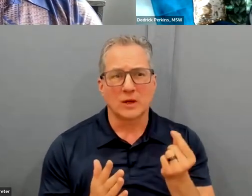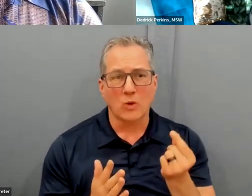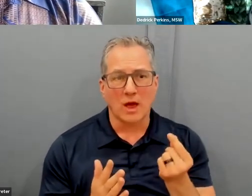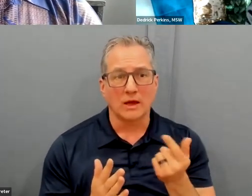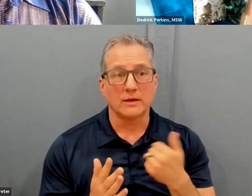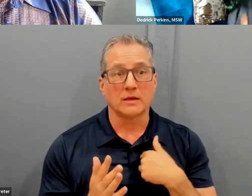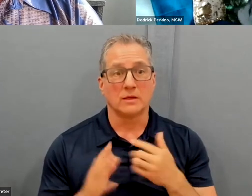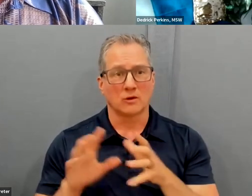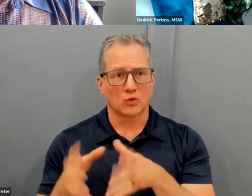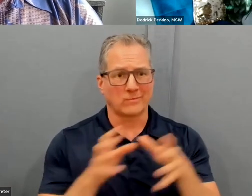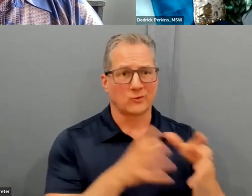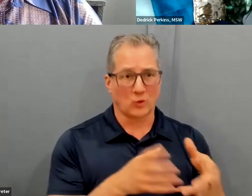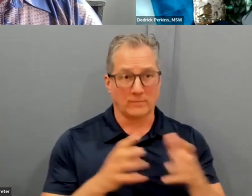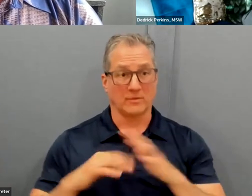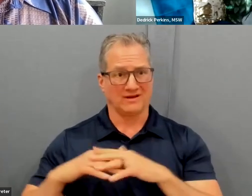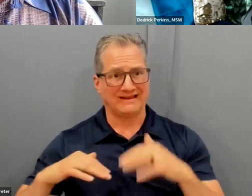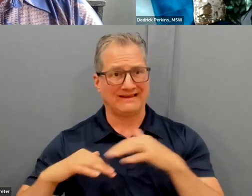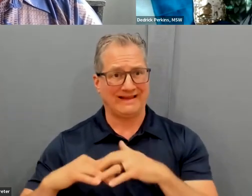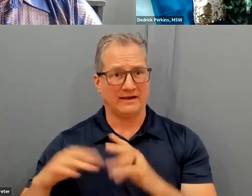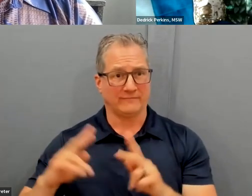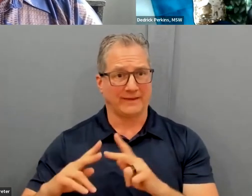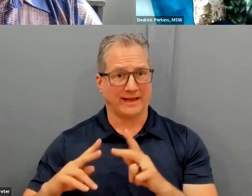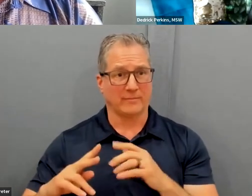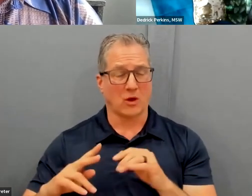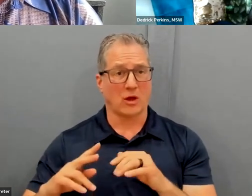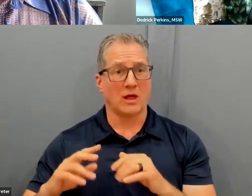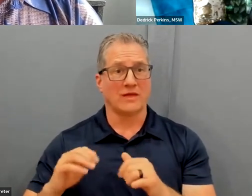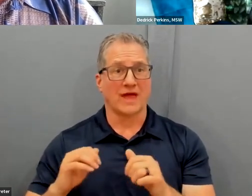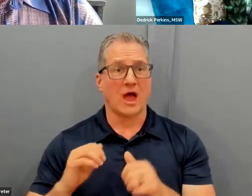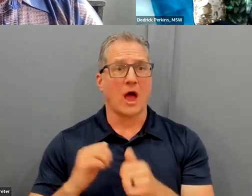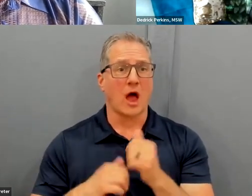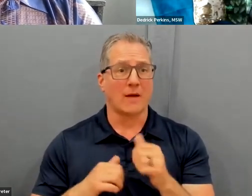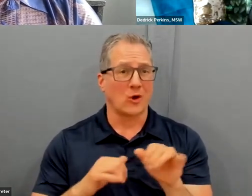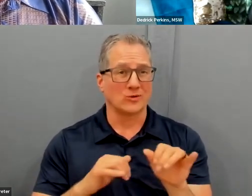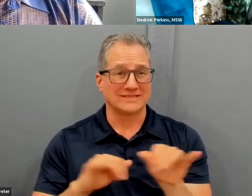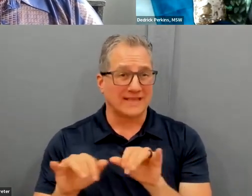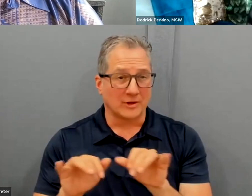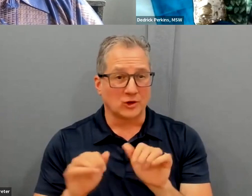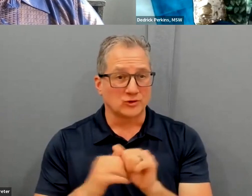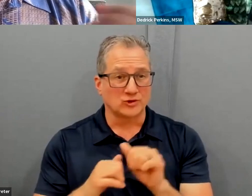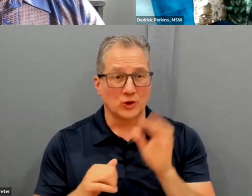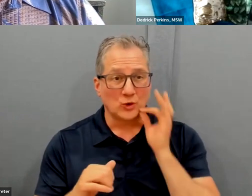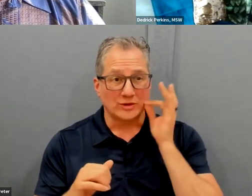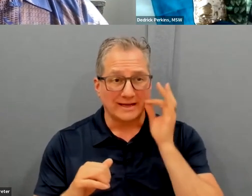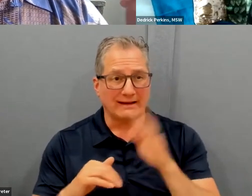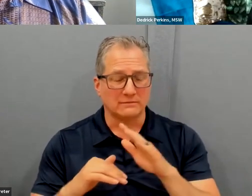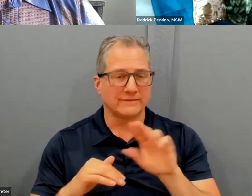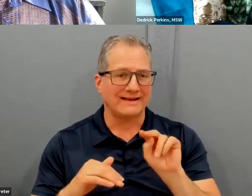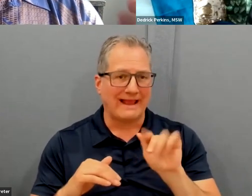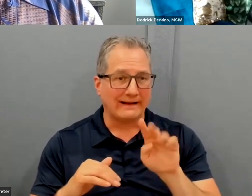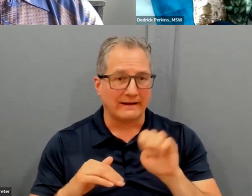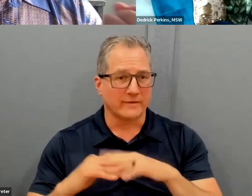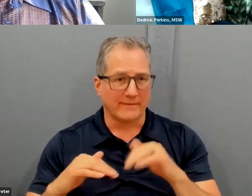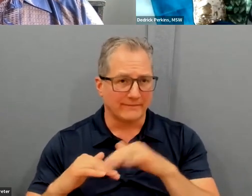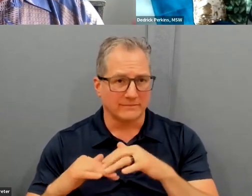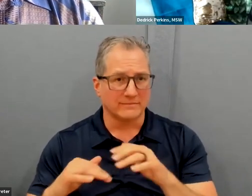got those who believe in Indigene, that Native Hawaiians are similar to Native Americans, which has been completely falsified. And you got those that